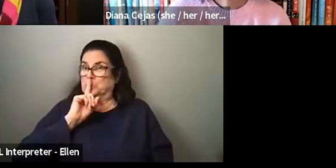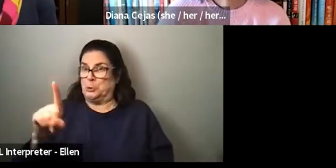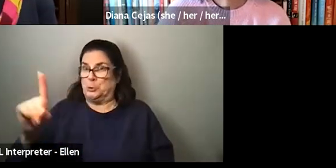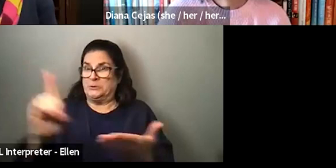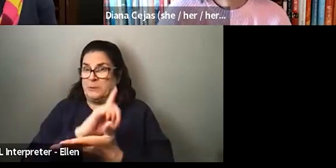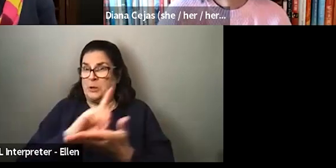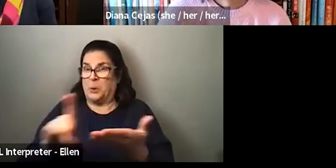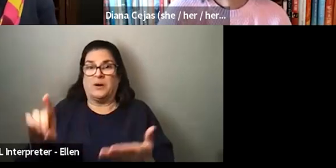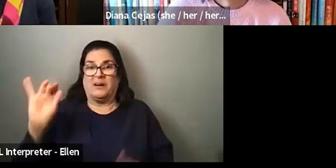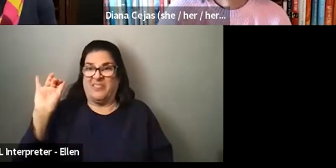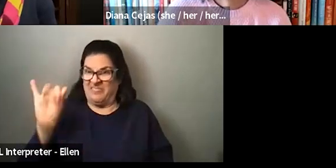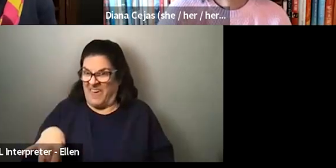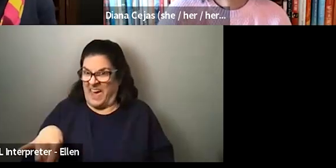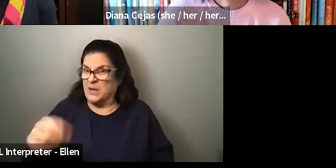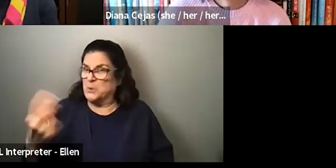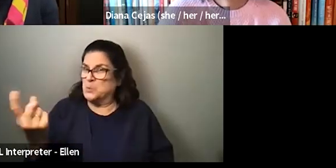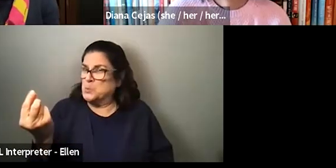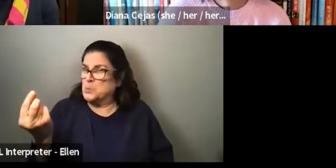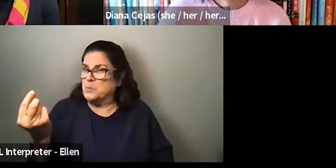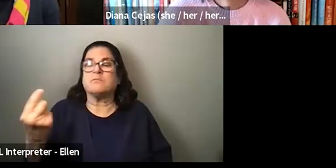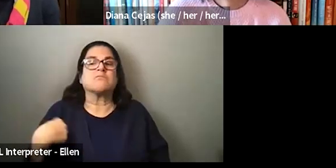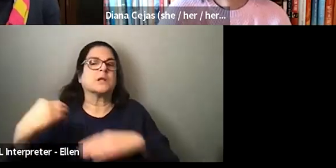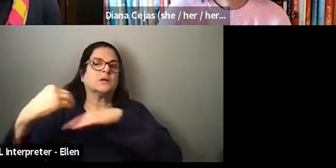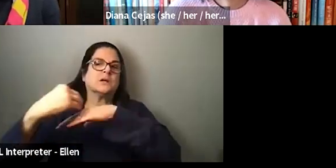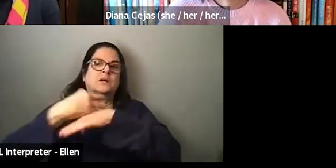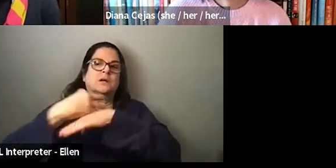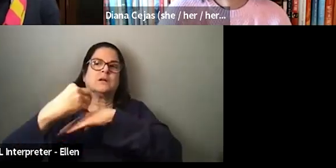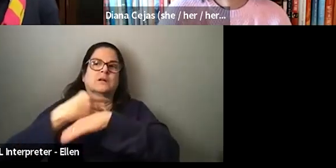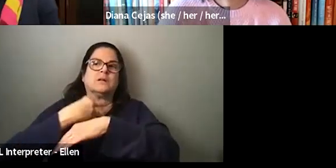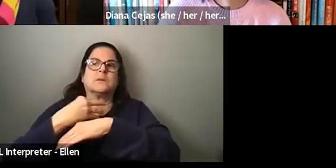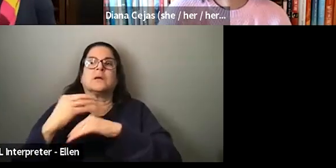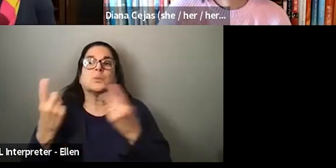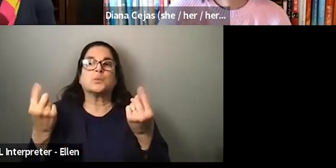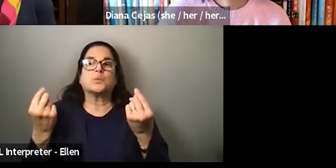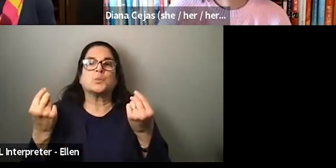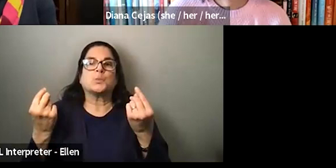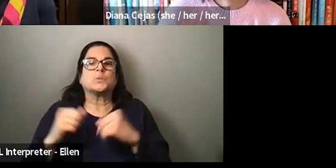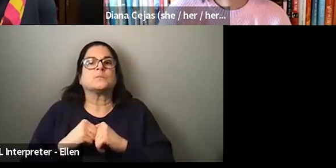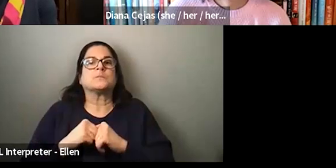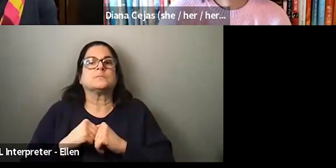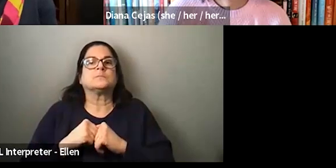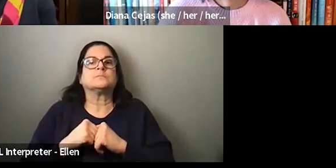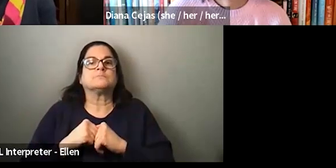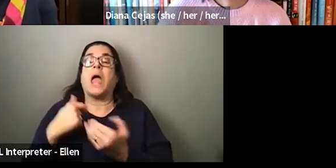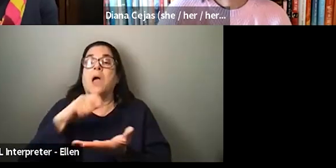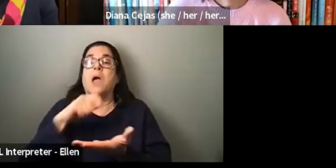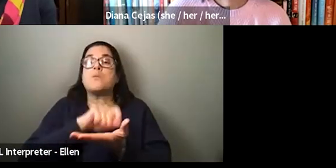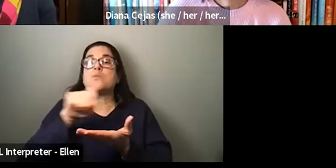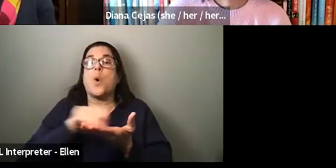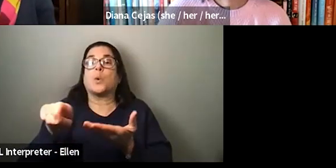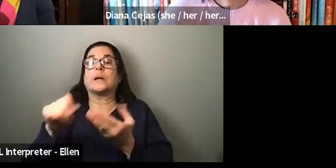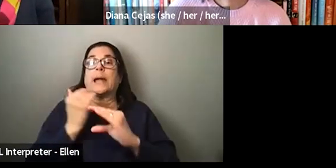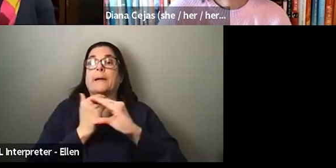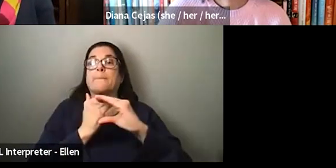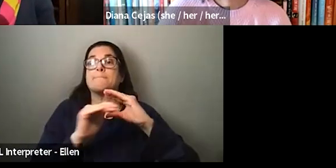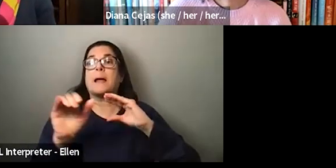And she ended up giving me advice on how to, how to handle that situation. In the end, I wrote back an email because I learned